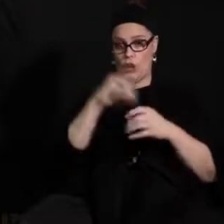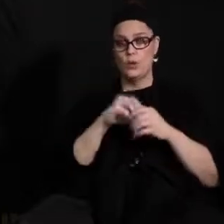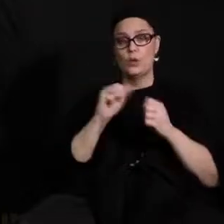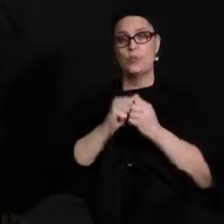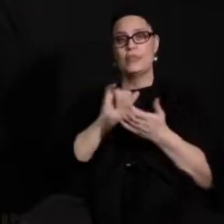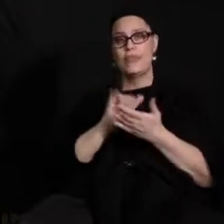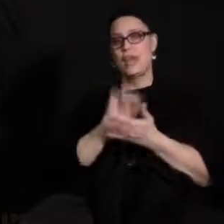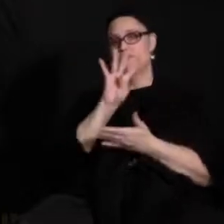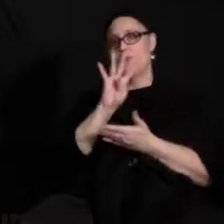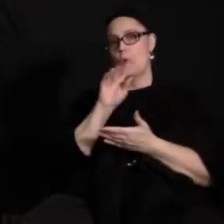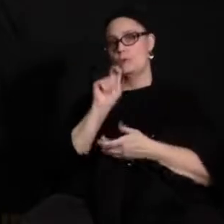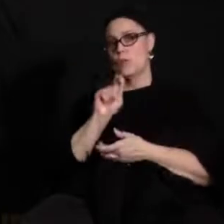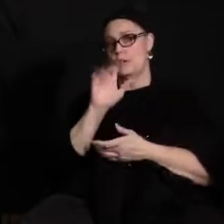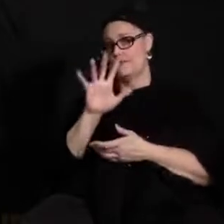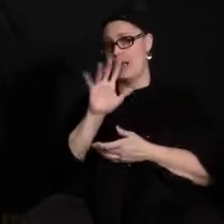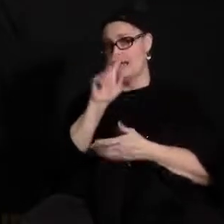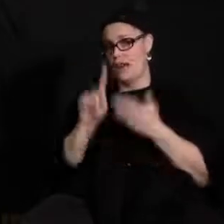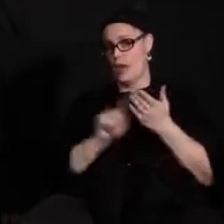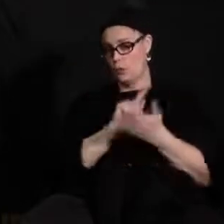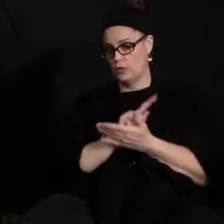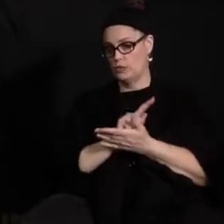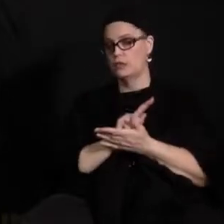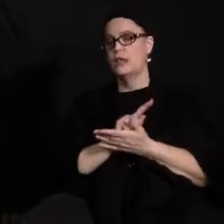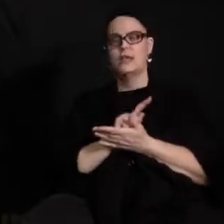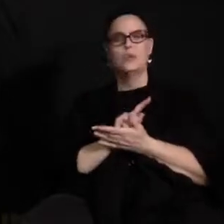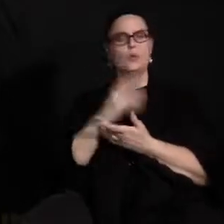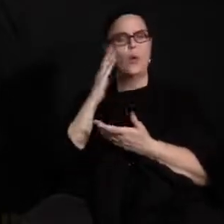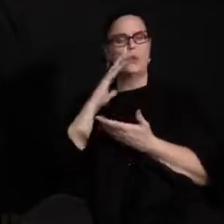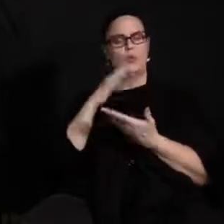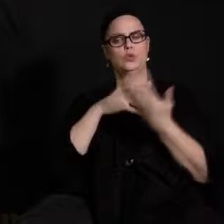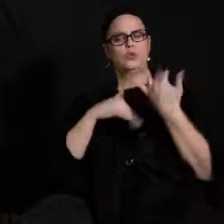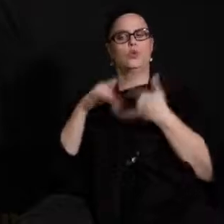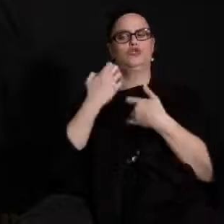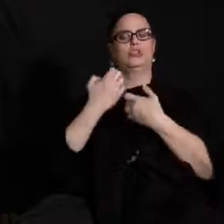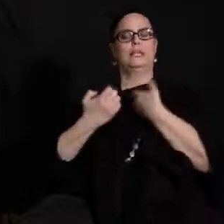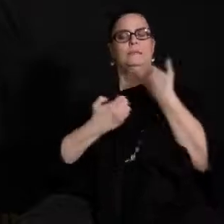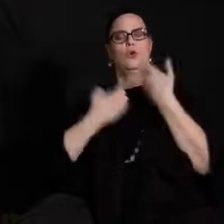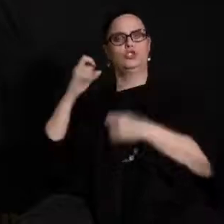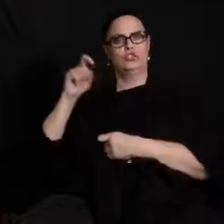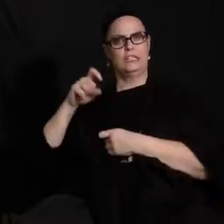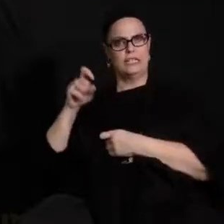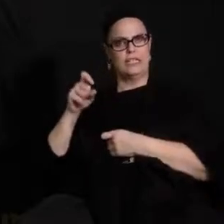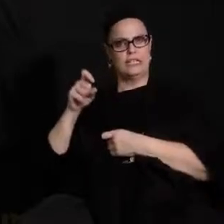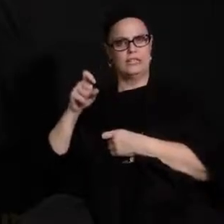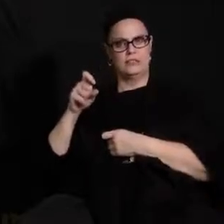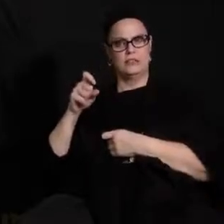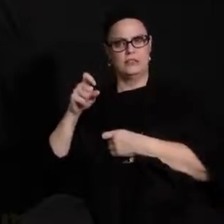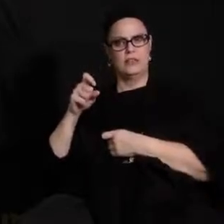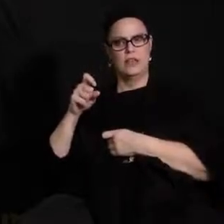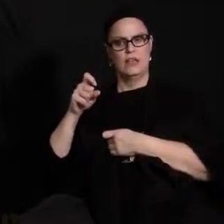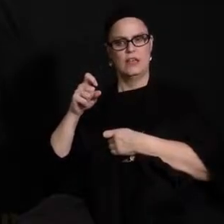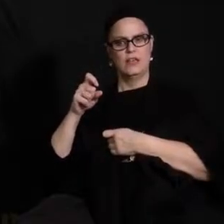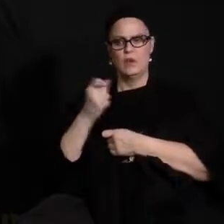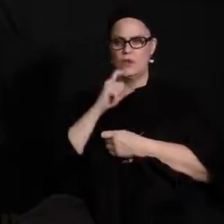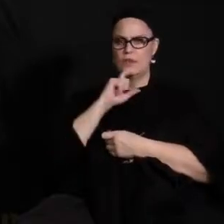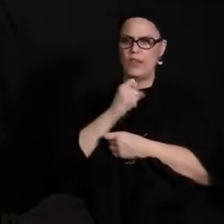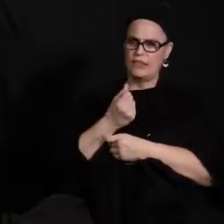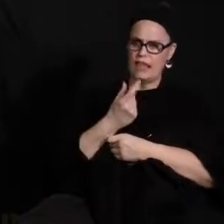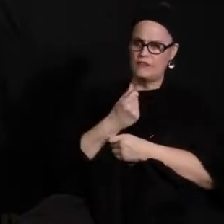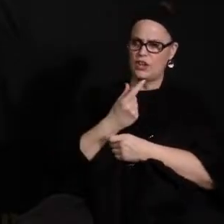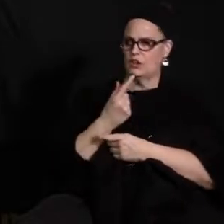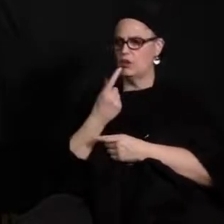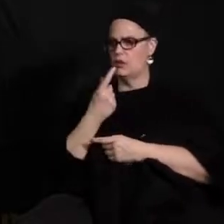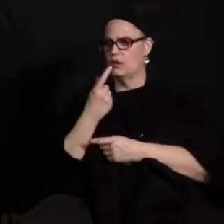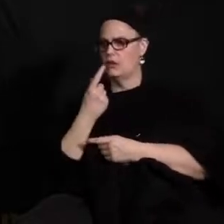for some of the middle school social emotional needs that um our 11 to 13 14 year olds